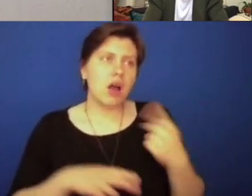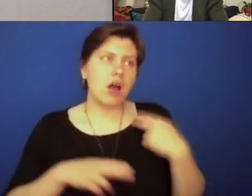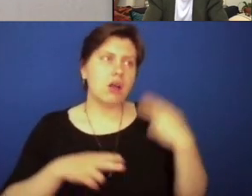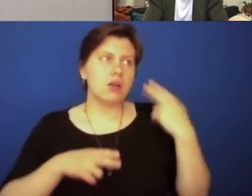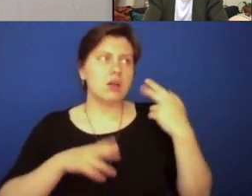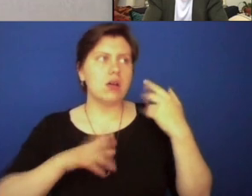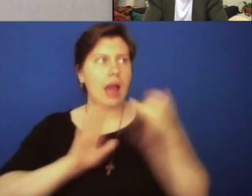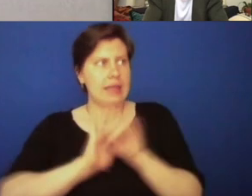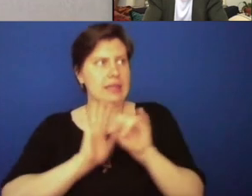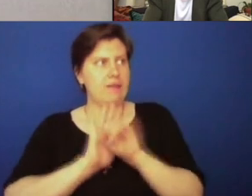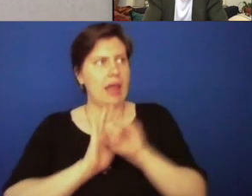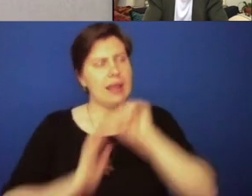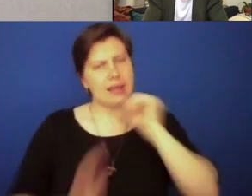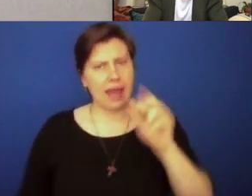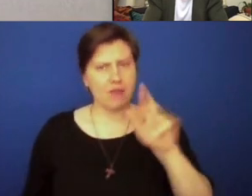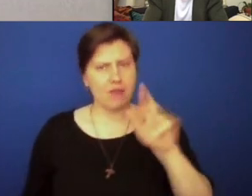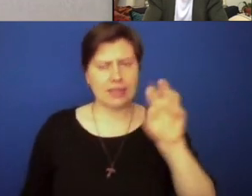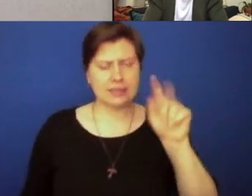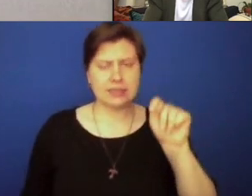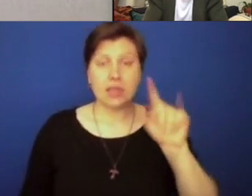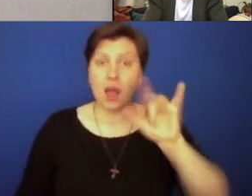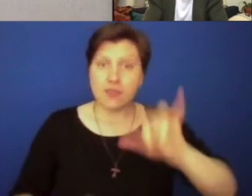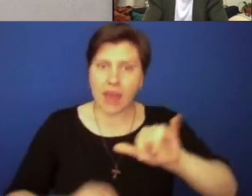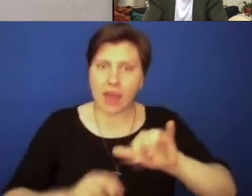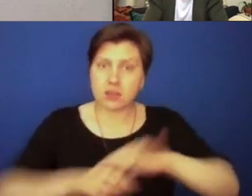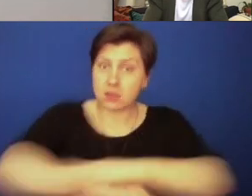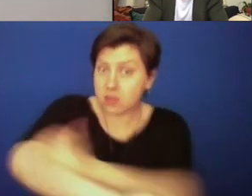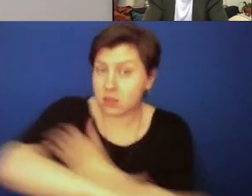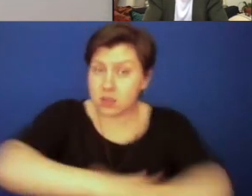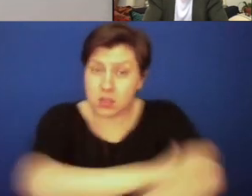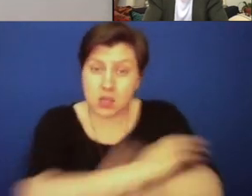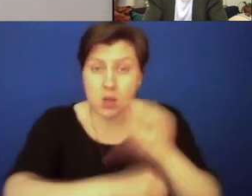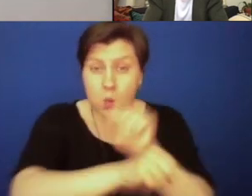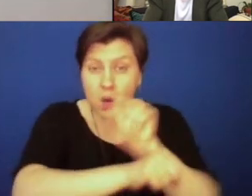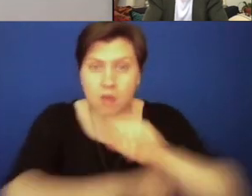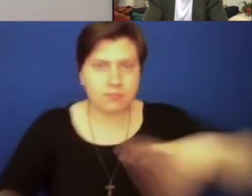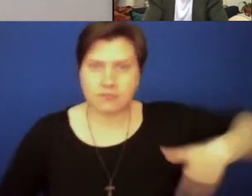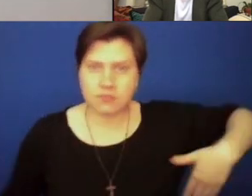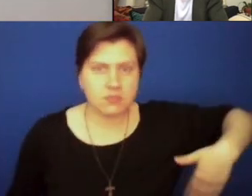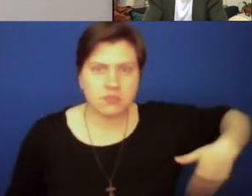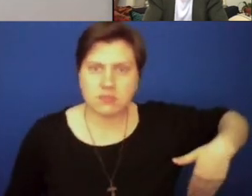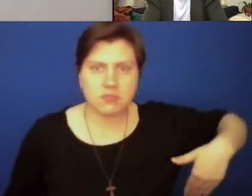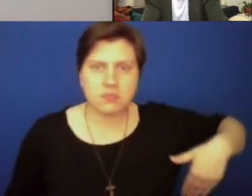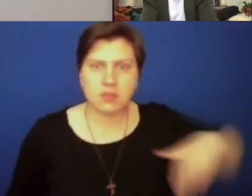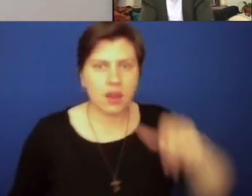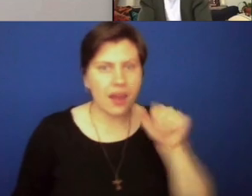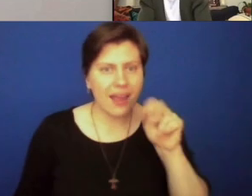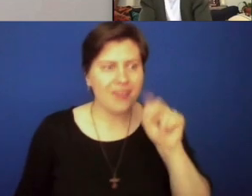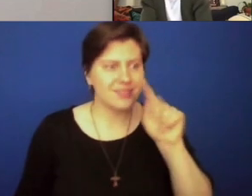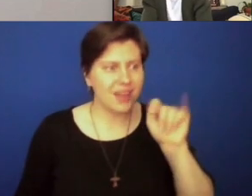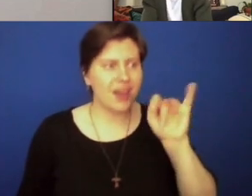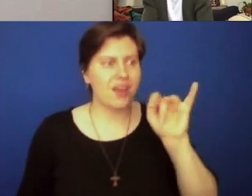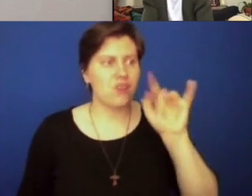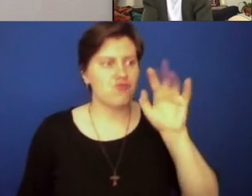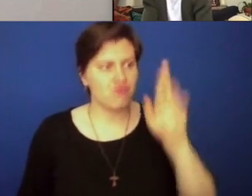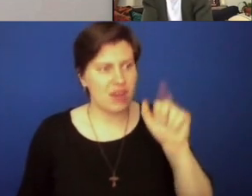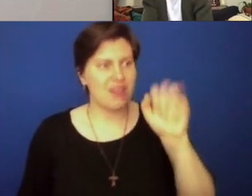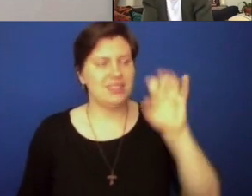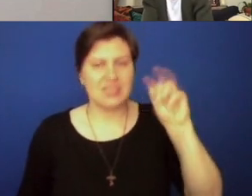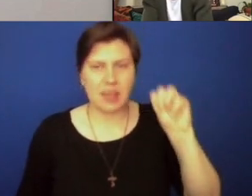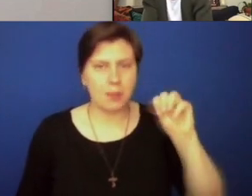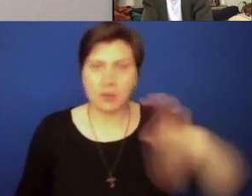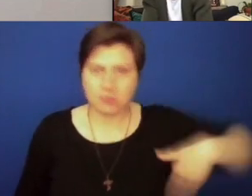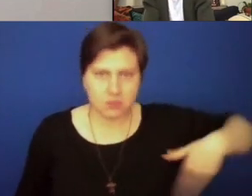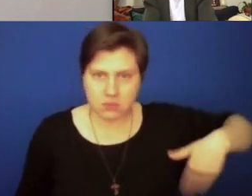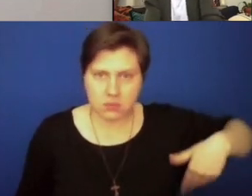and calling yourself non-racist is not doing the work and being active in the work of anti-racism. You